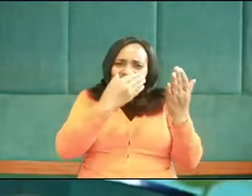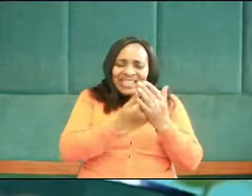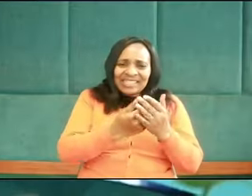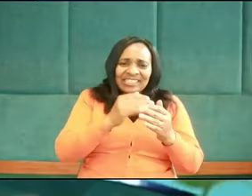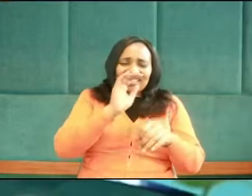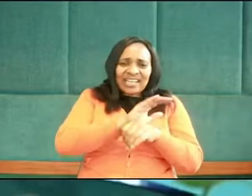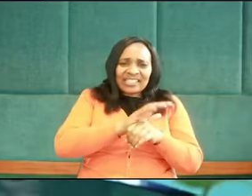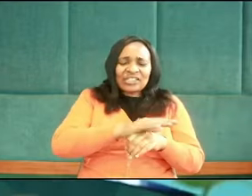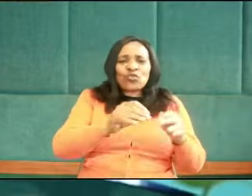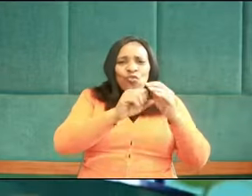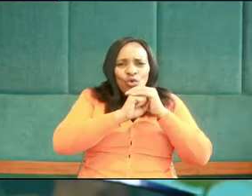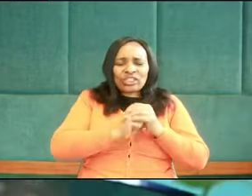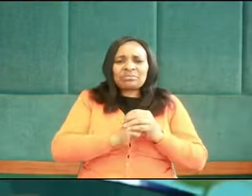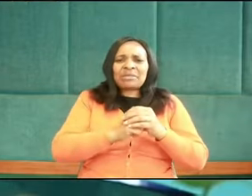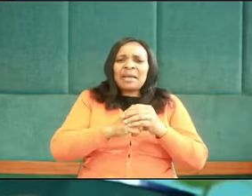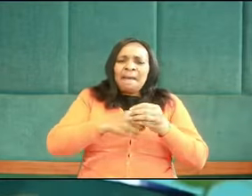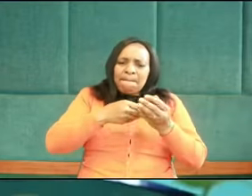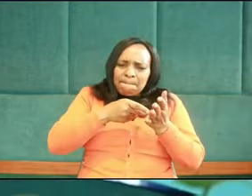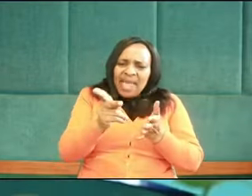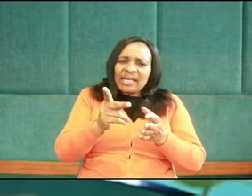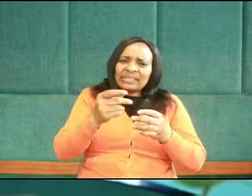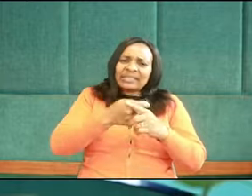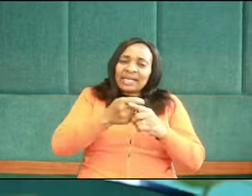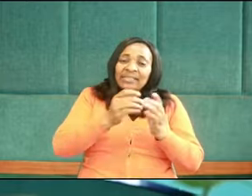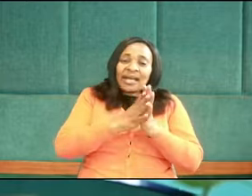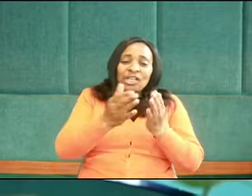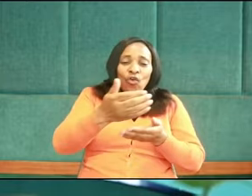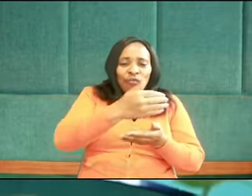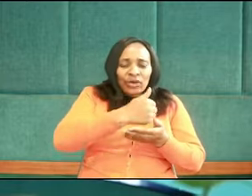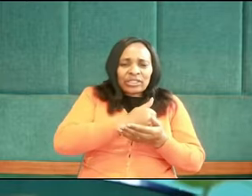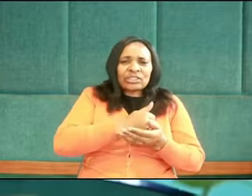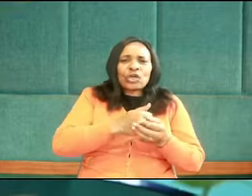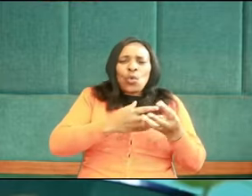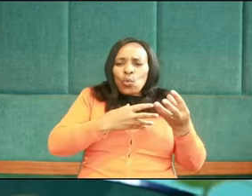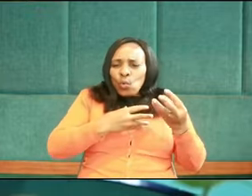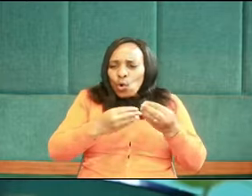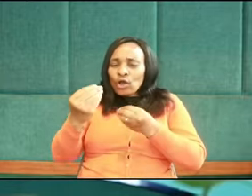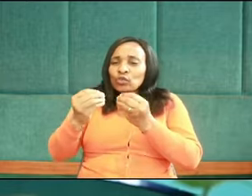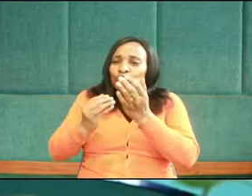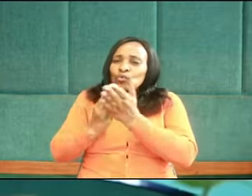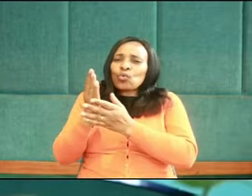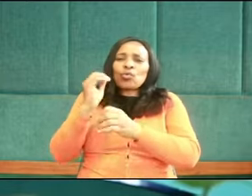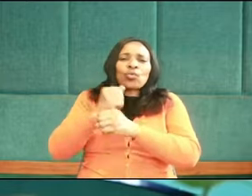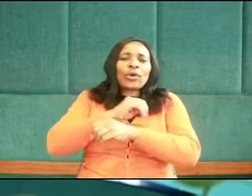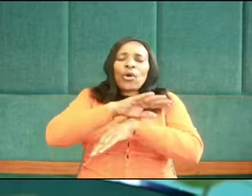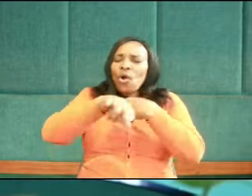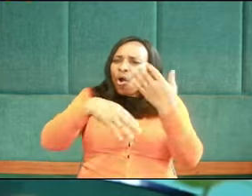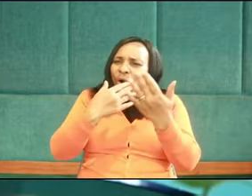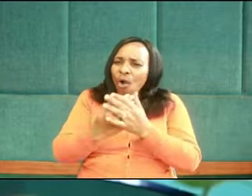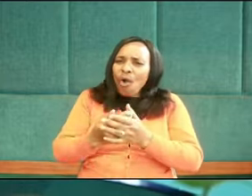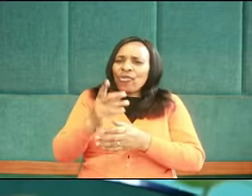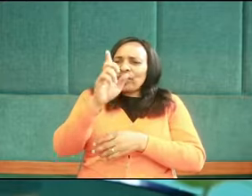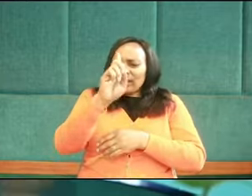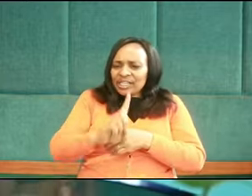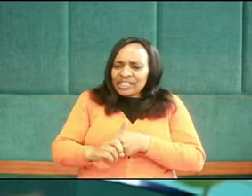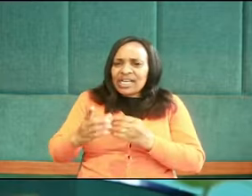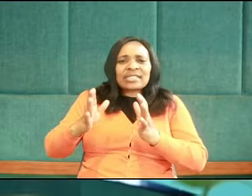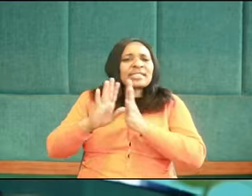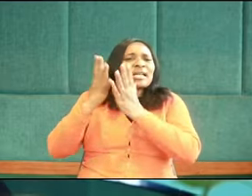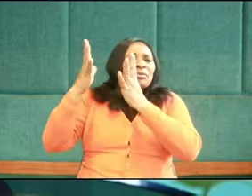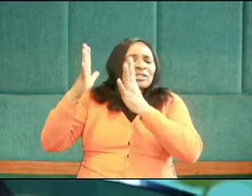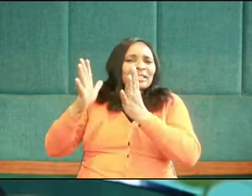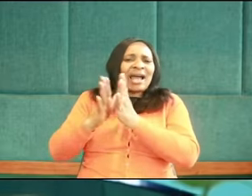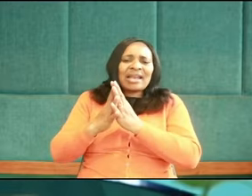went through the motion of paying tithes and offerings. They went through the motion of doing all of the religious ceremonies and